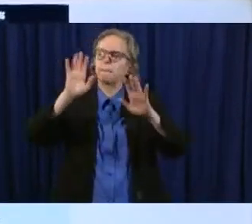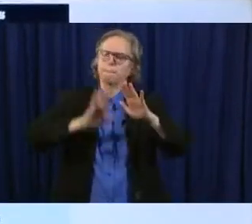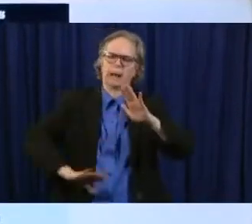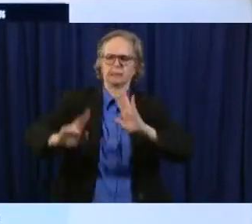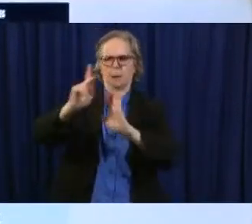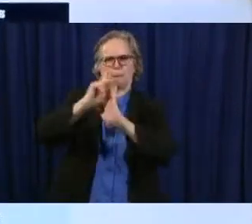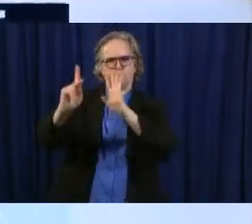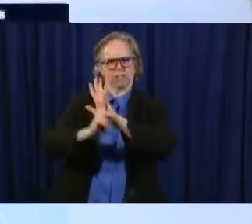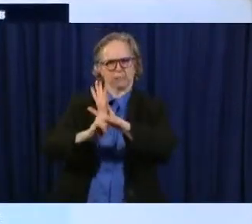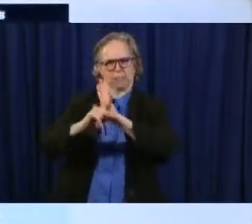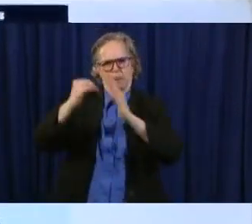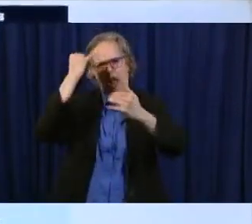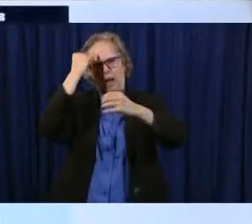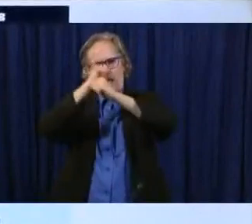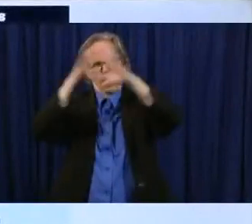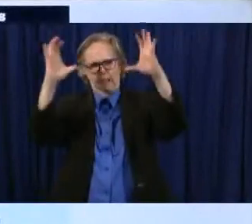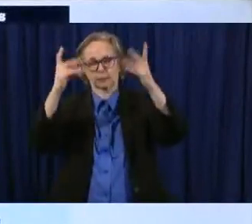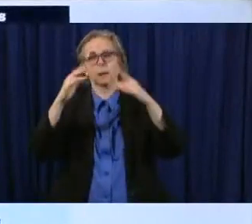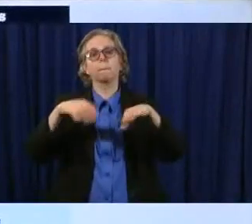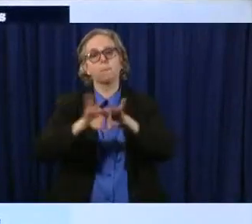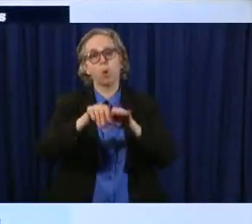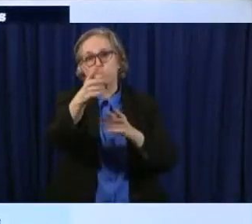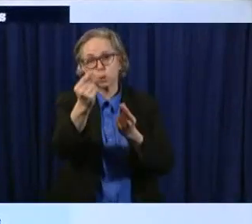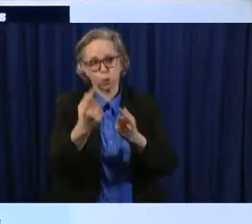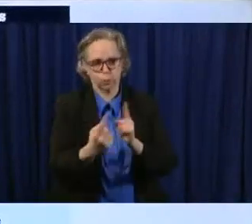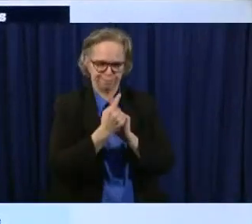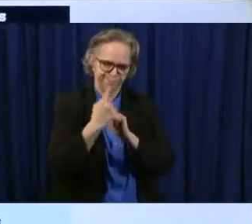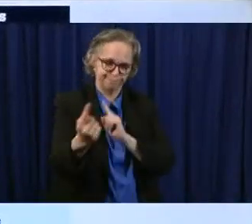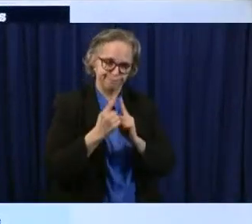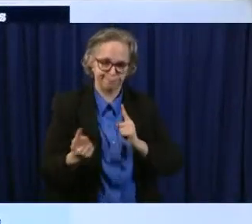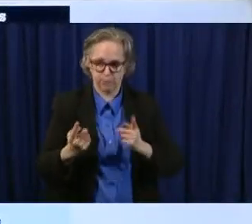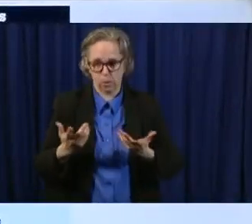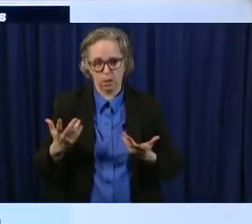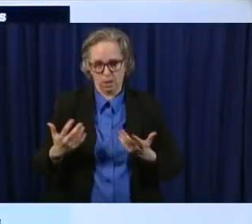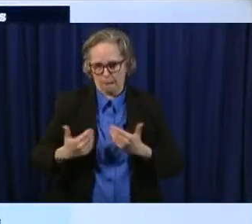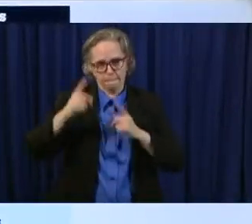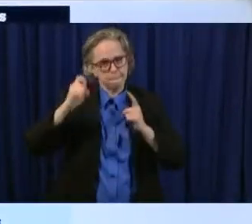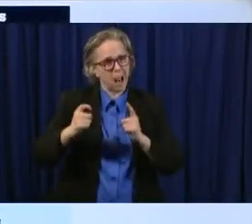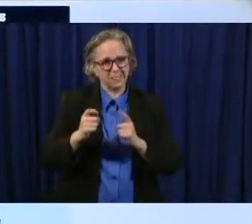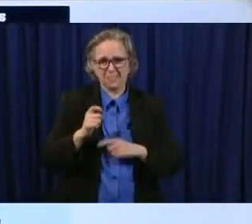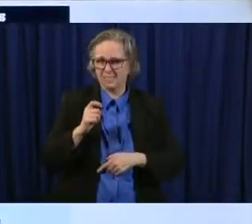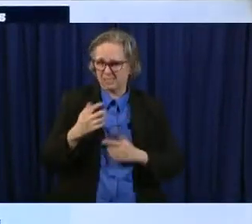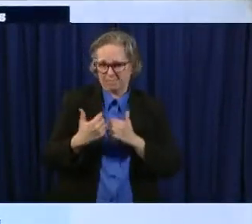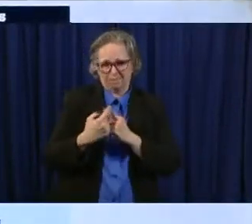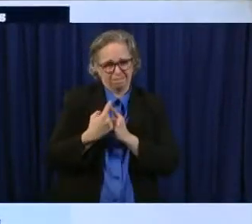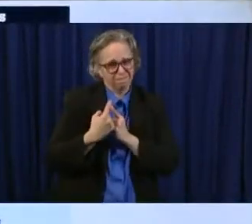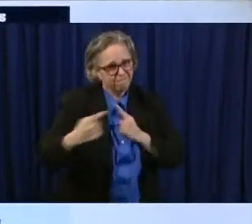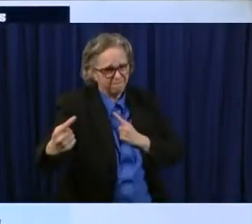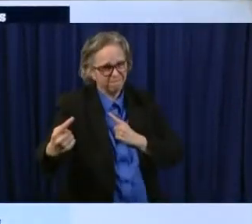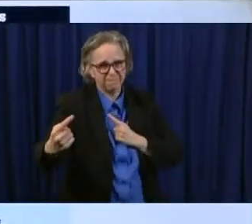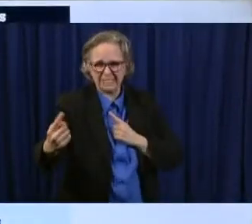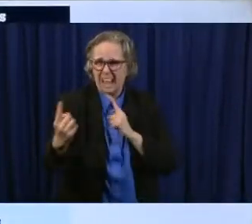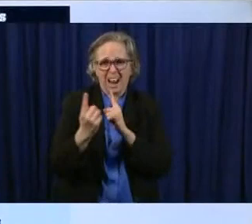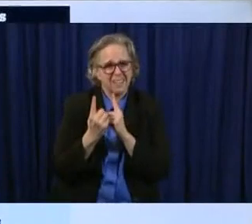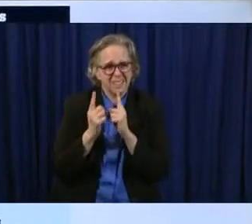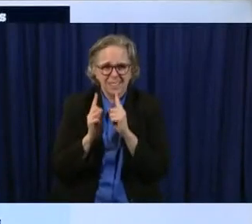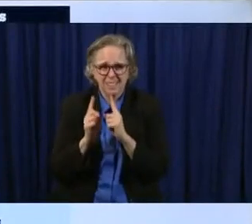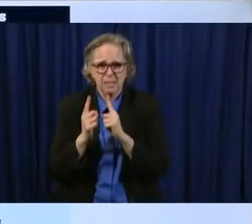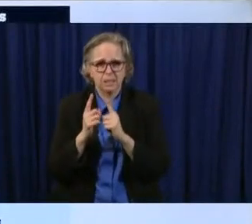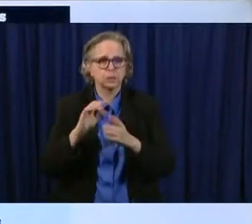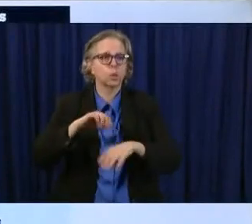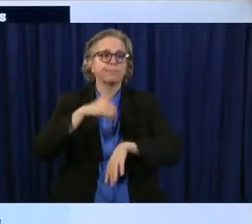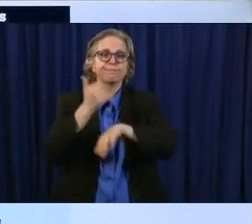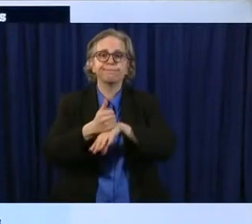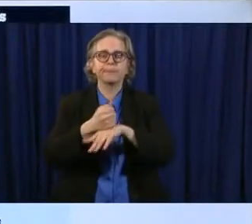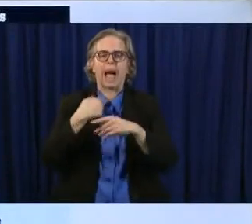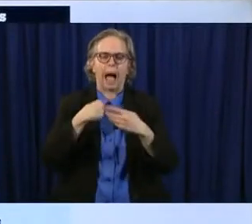Distancing. Uh, people have to be kept apart. Uh, if they can't physically be kept apart, there's got to be a screen, there's got to be something that, that